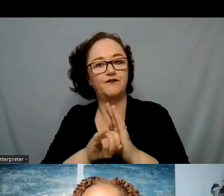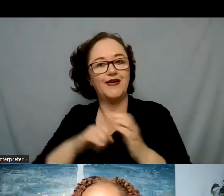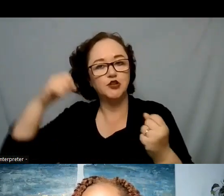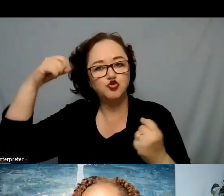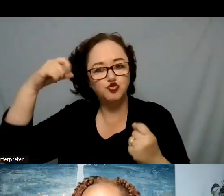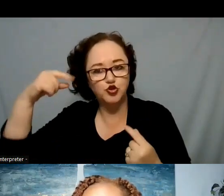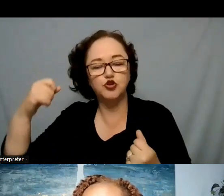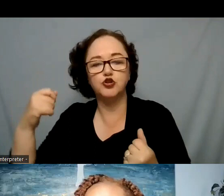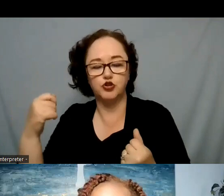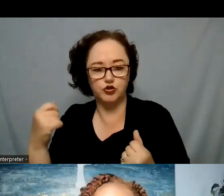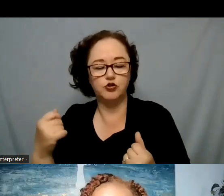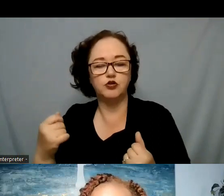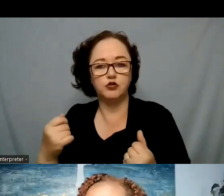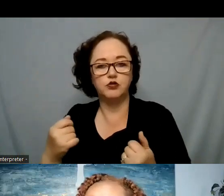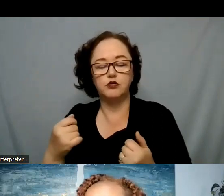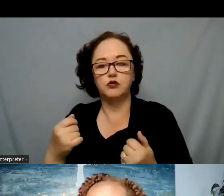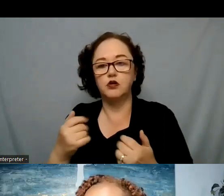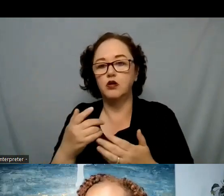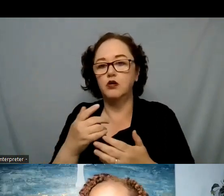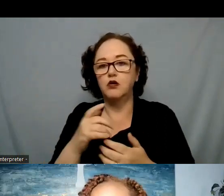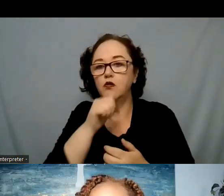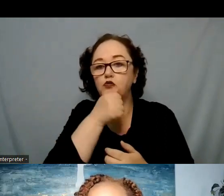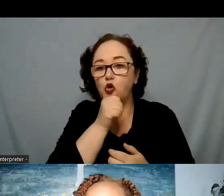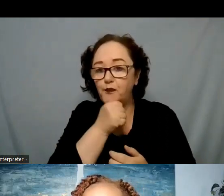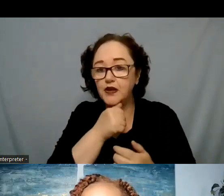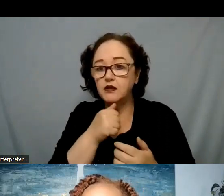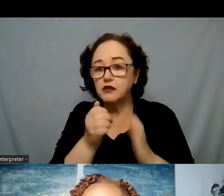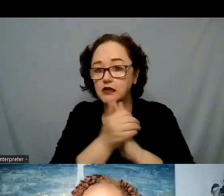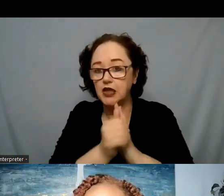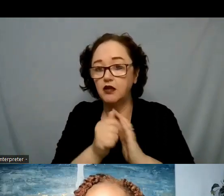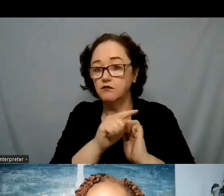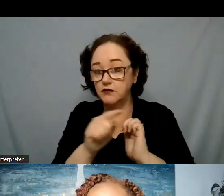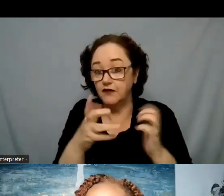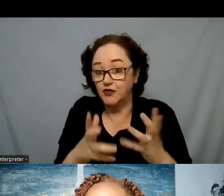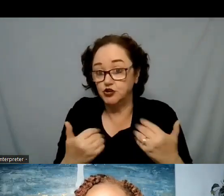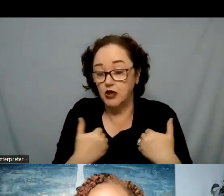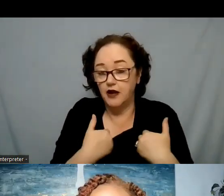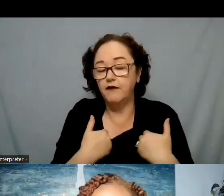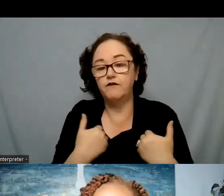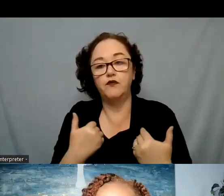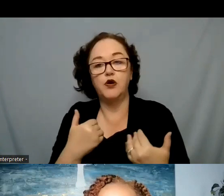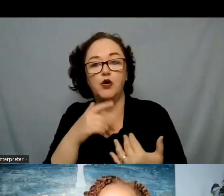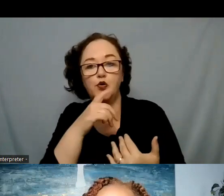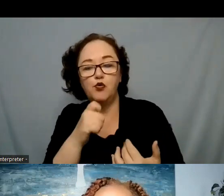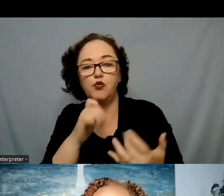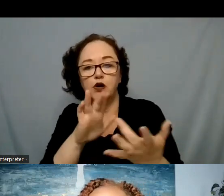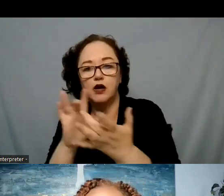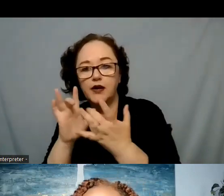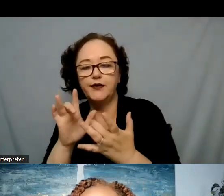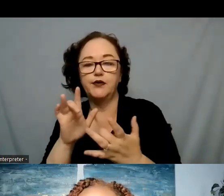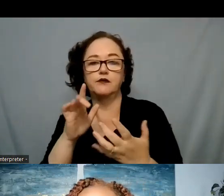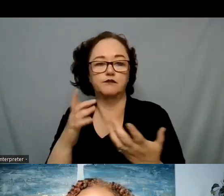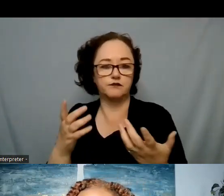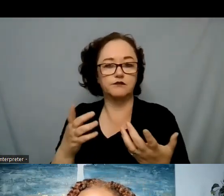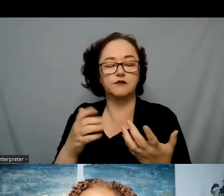can what coping do they already have and who can they talk to who can they reach out to we want to be